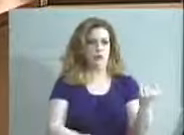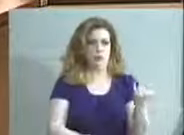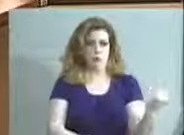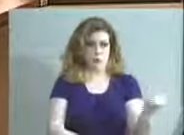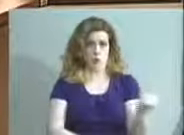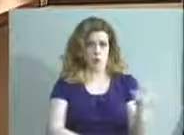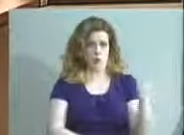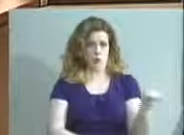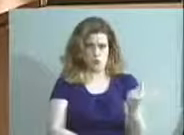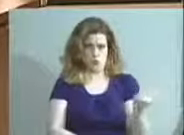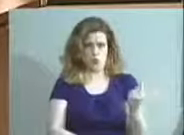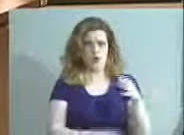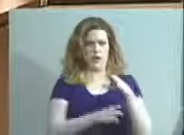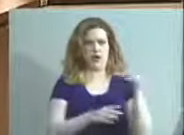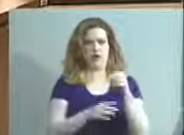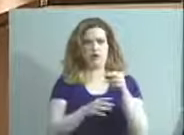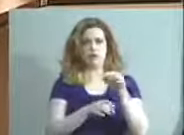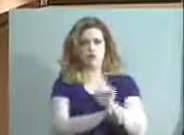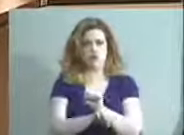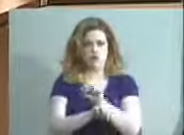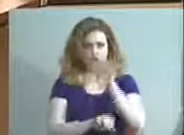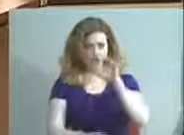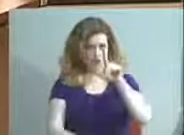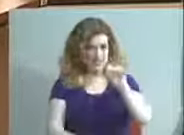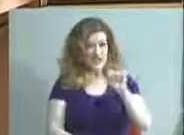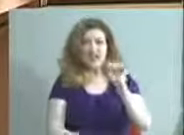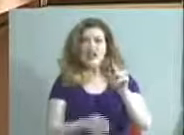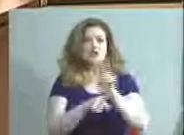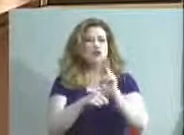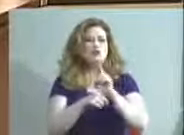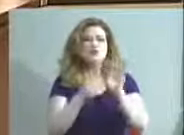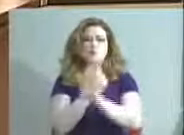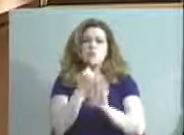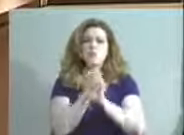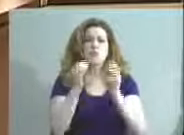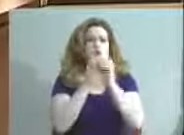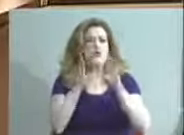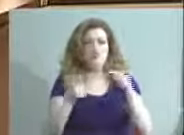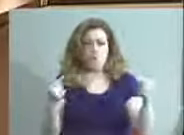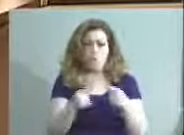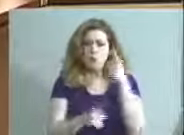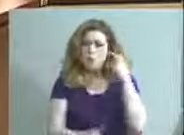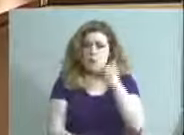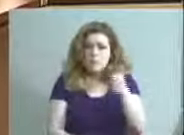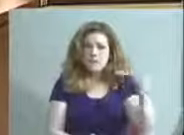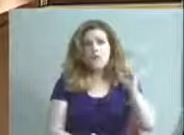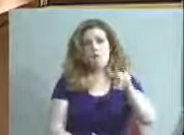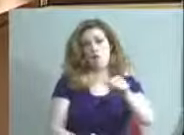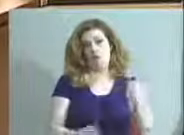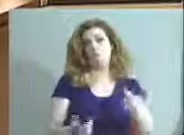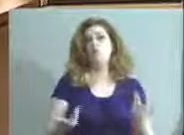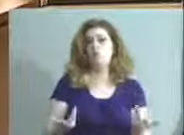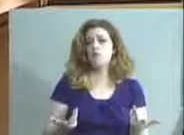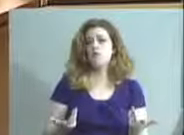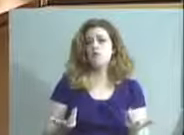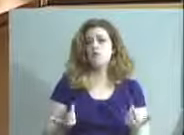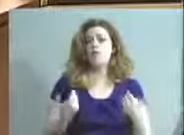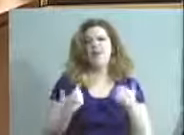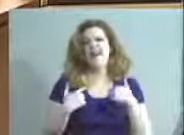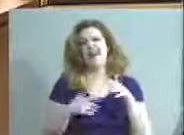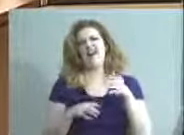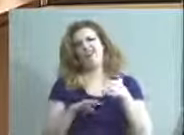Seclusions and restraints are techniques that are used to protect students from harming themselves or others. We have